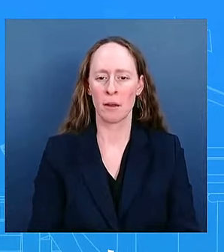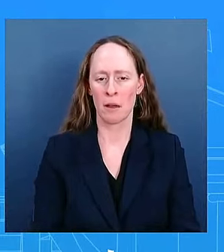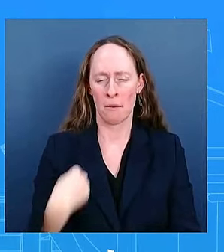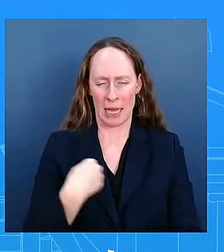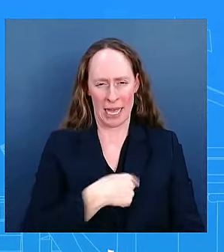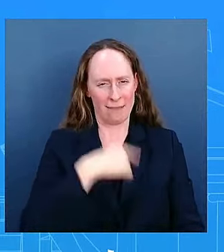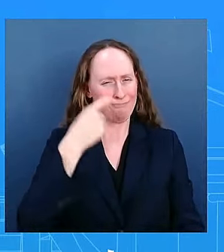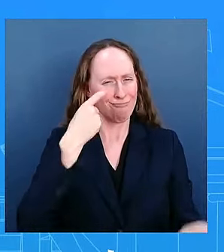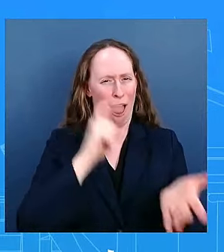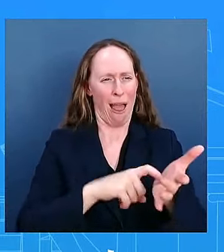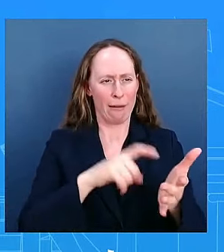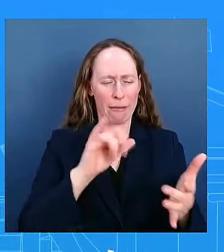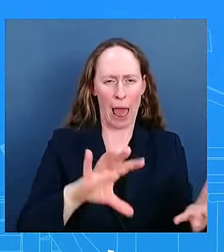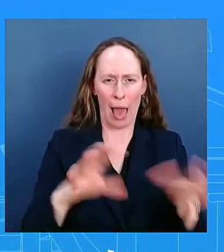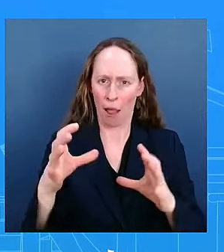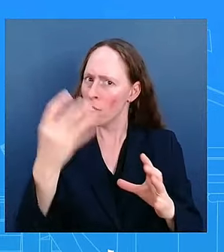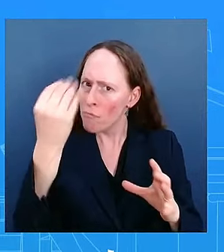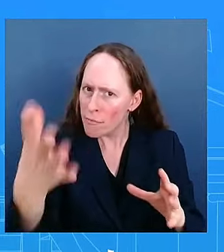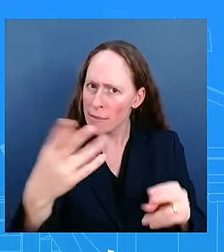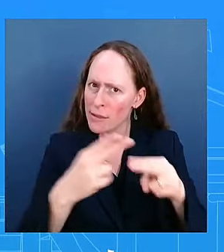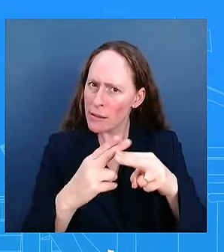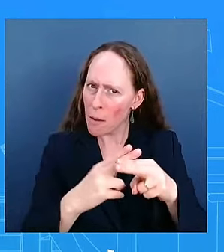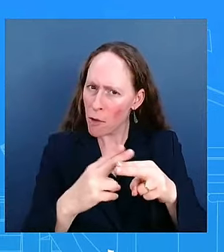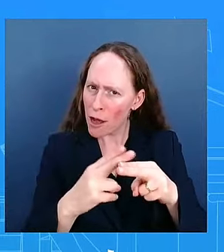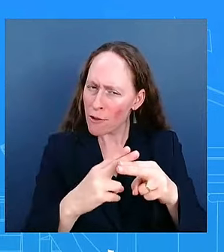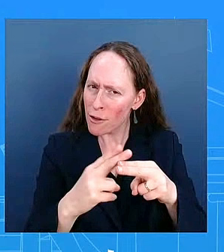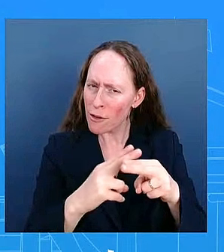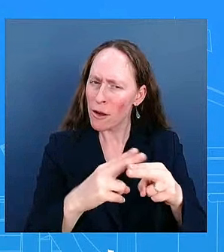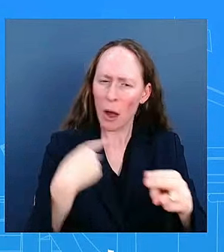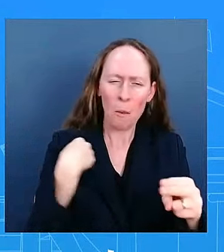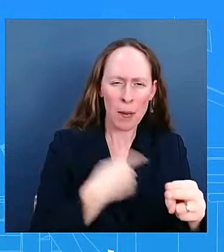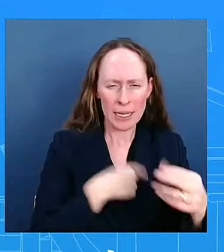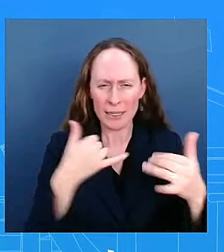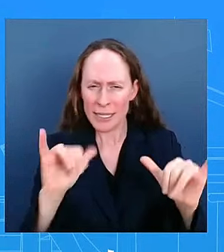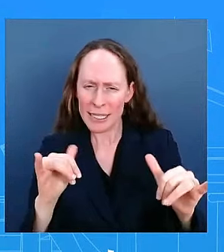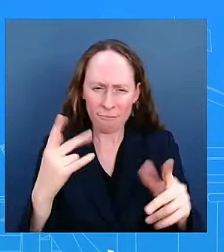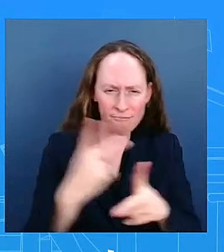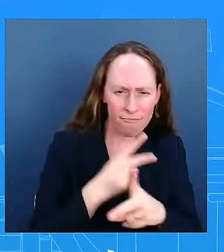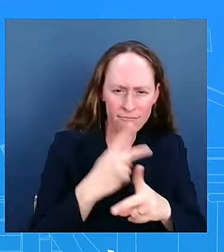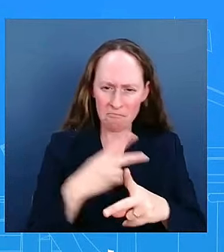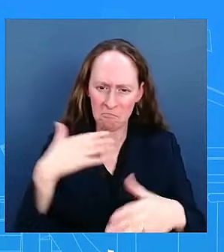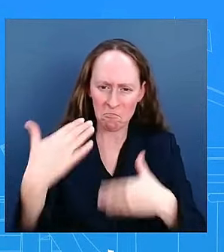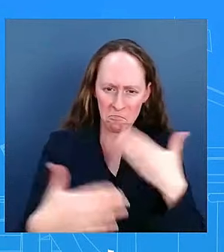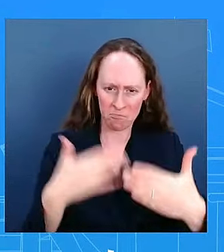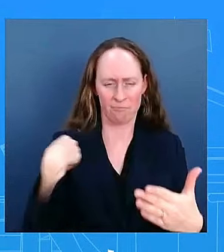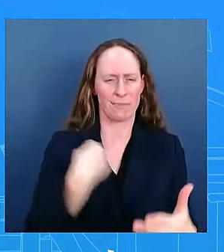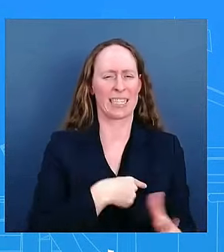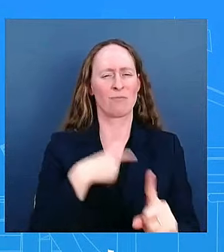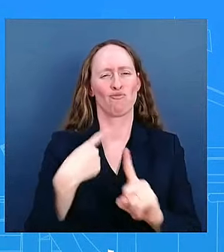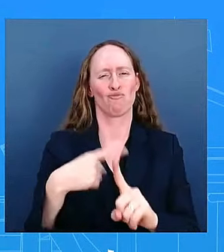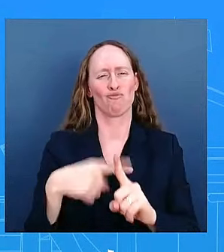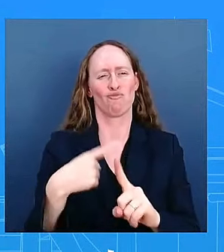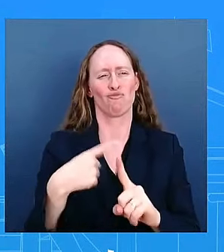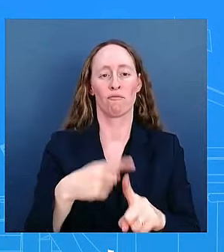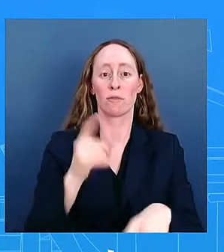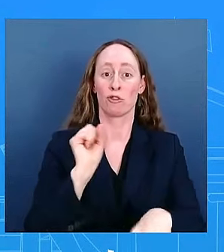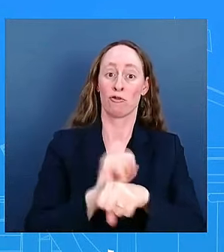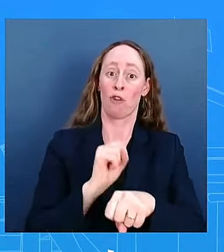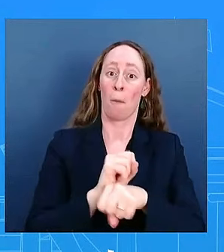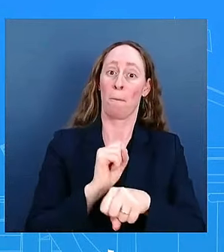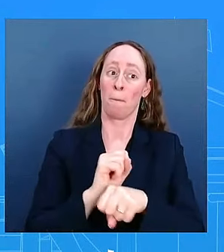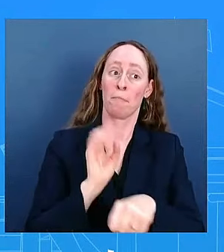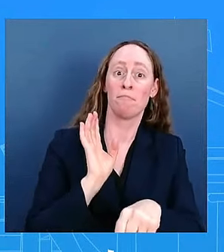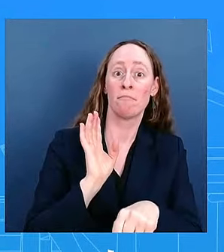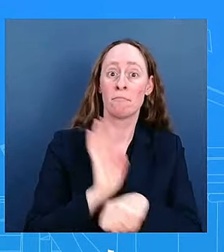strength of the u.s labor market at the same time it's important to keep in mind that these disruptions will make interpreting this month's jobs